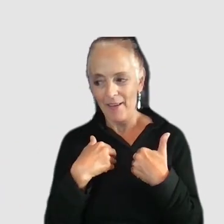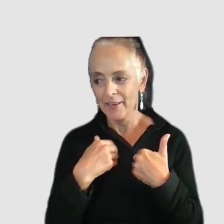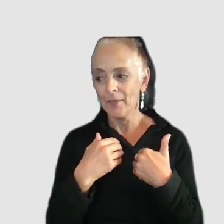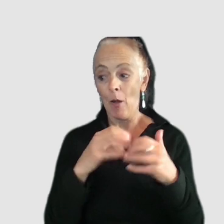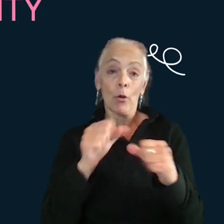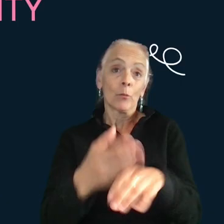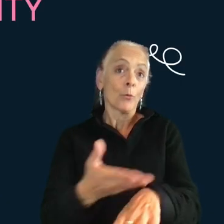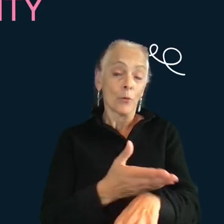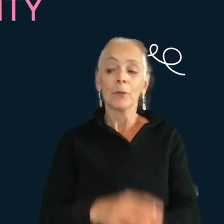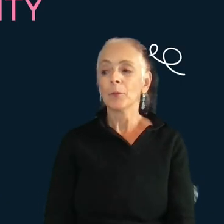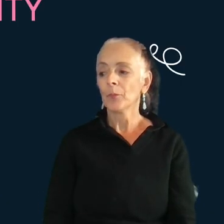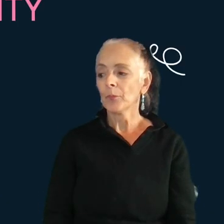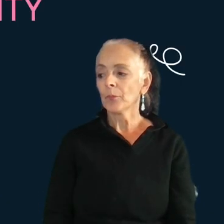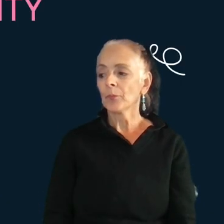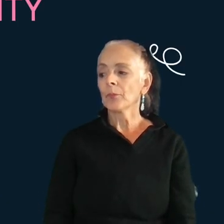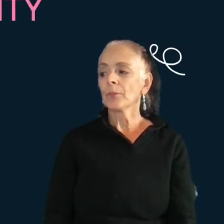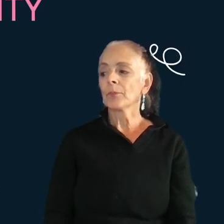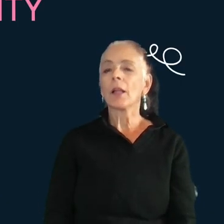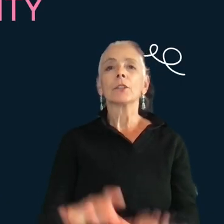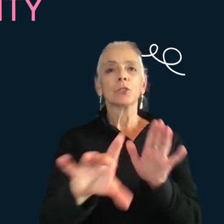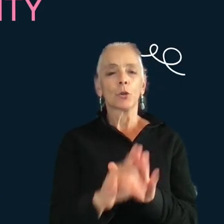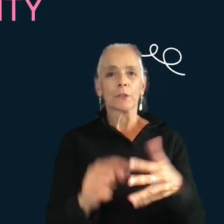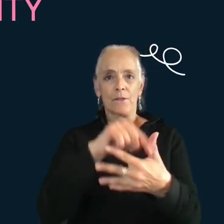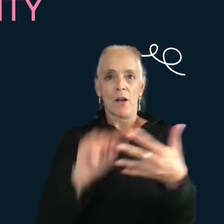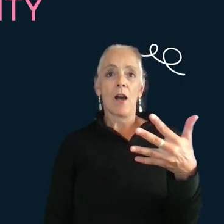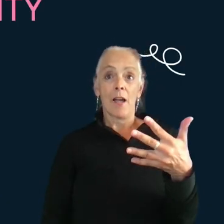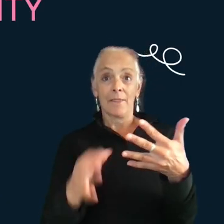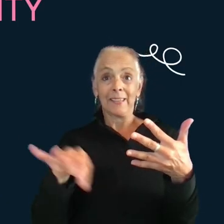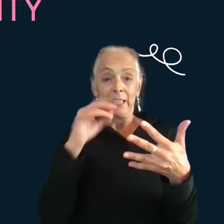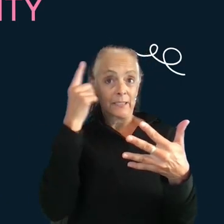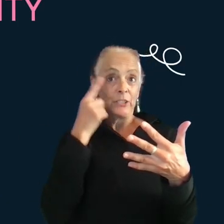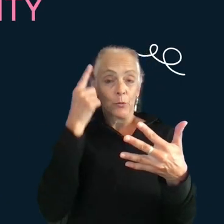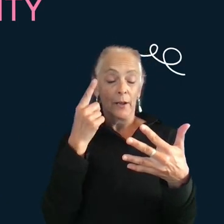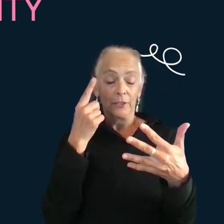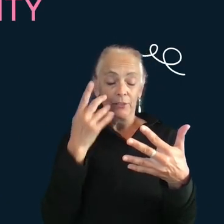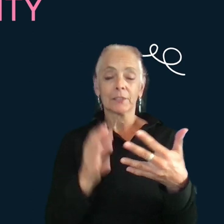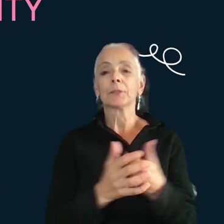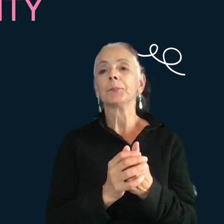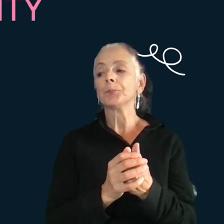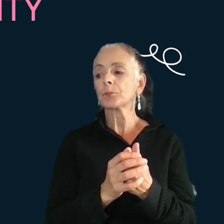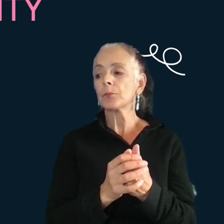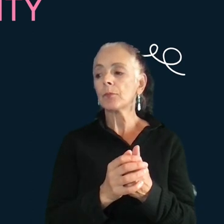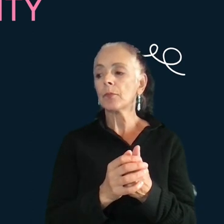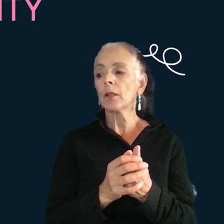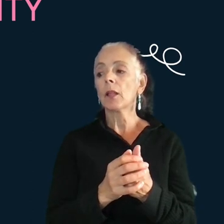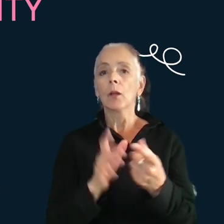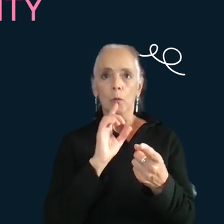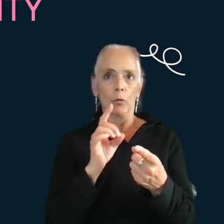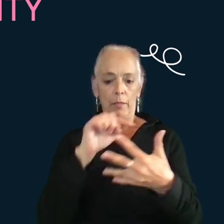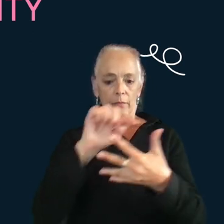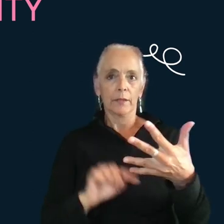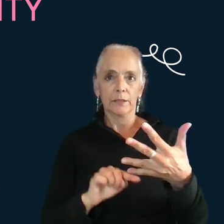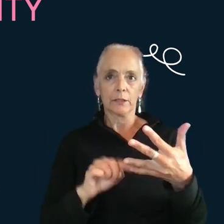improve on them. And I settled on five key considerations for cognitive accessibility. So these ended up being particularly